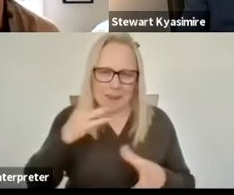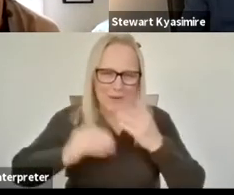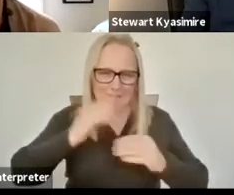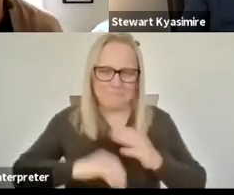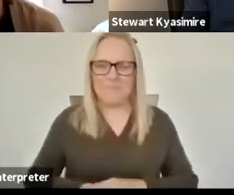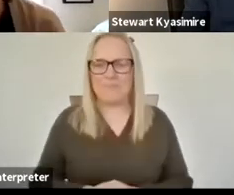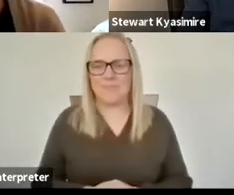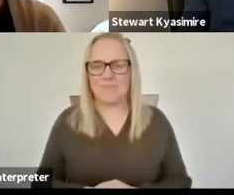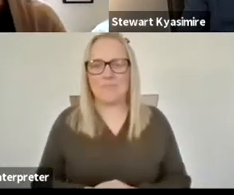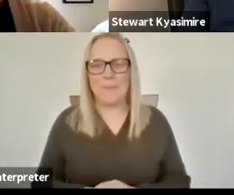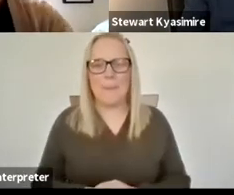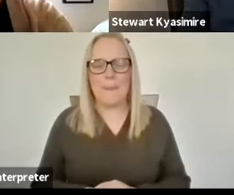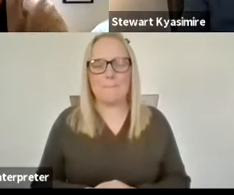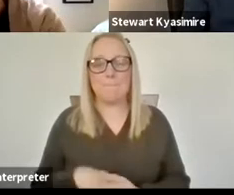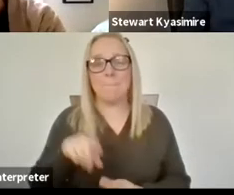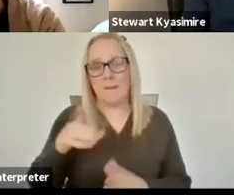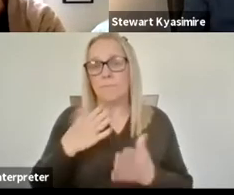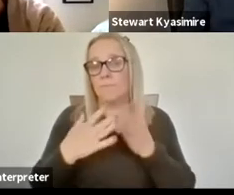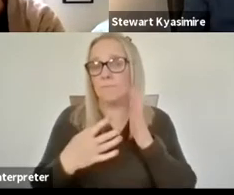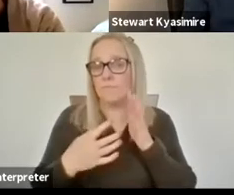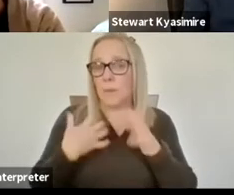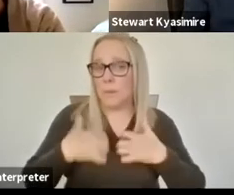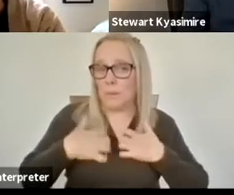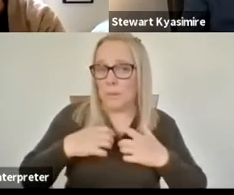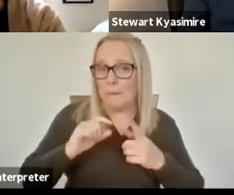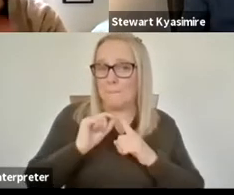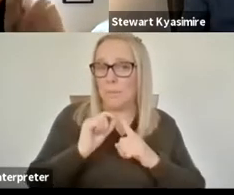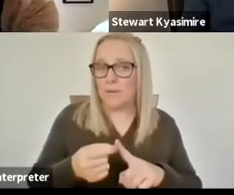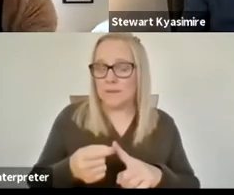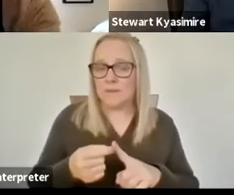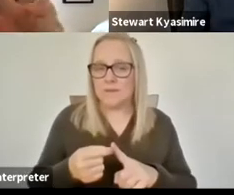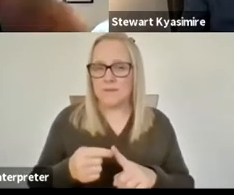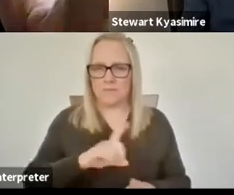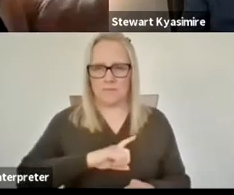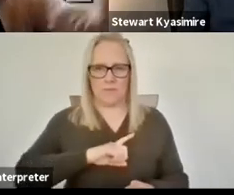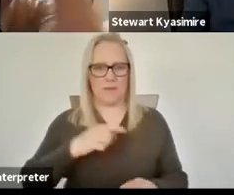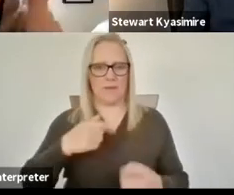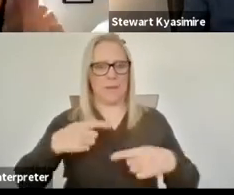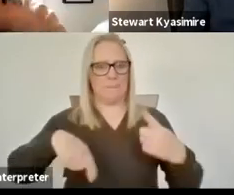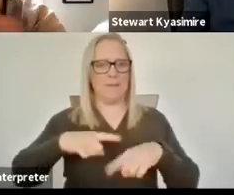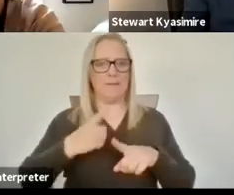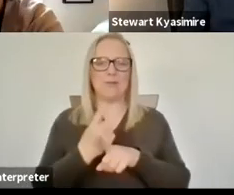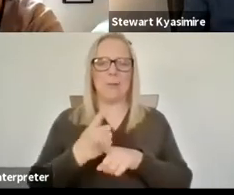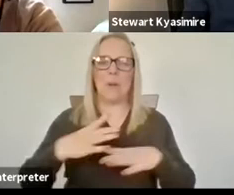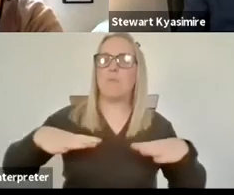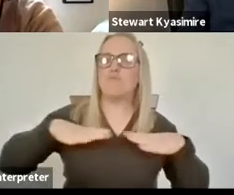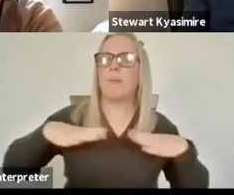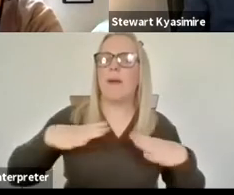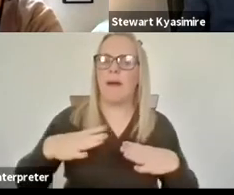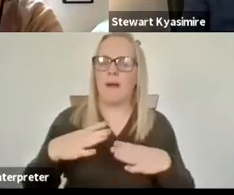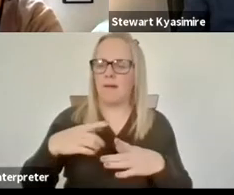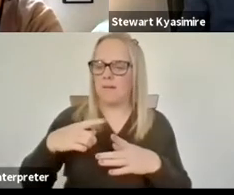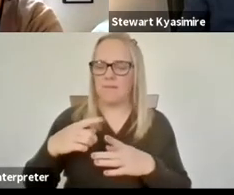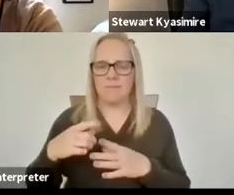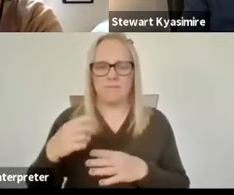points are really really interesting and it it raises a question for me when when i talked about the kind of preparedness of the you know artists to work in a digital realm and